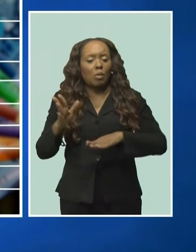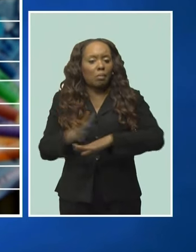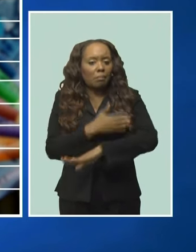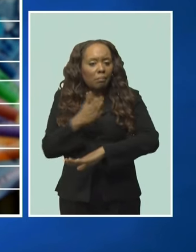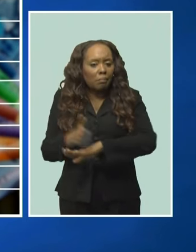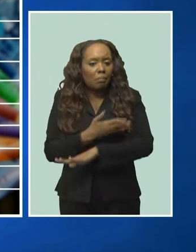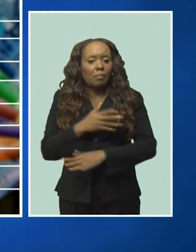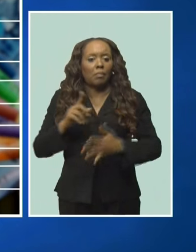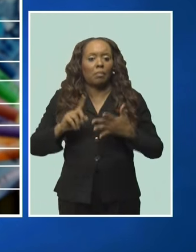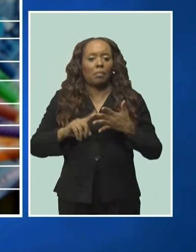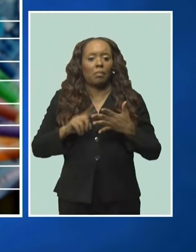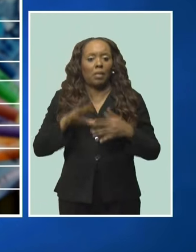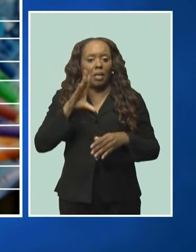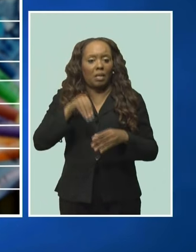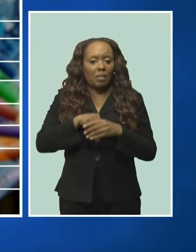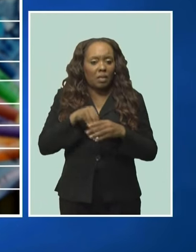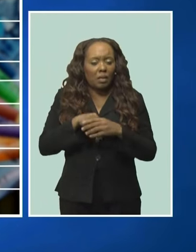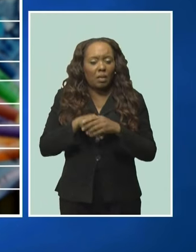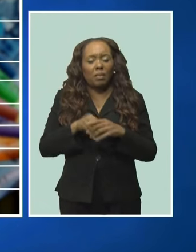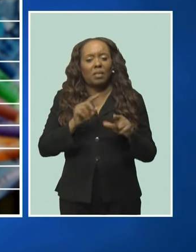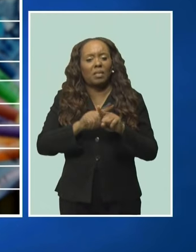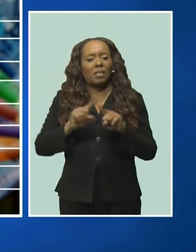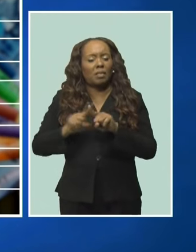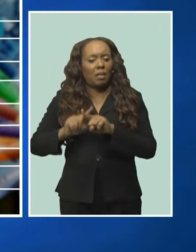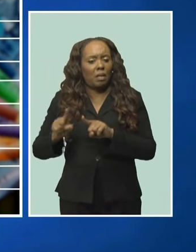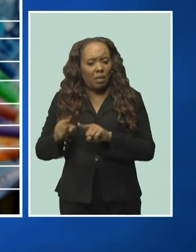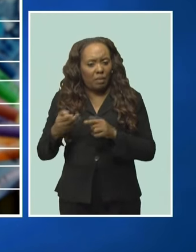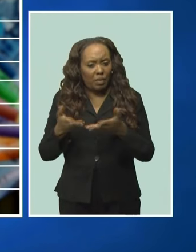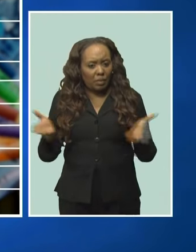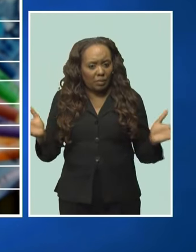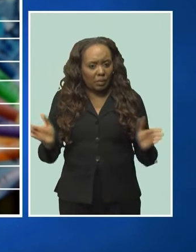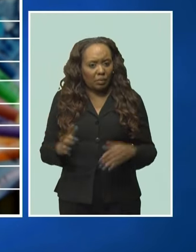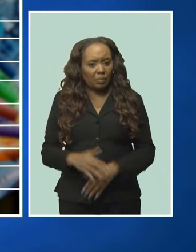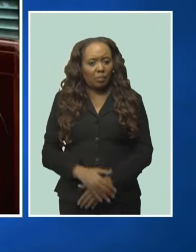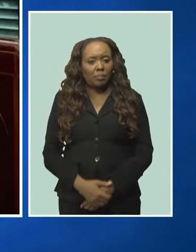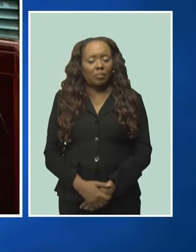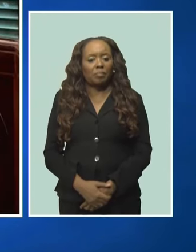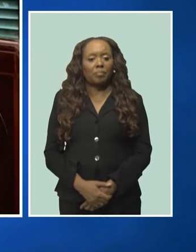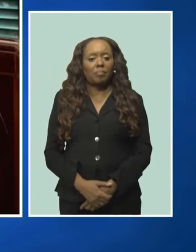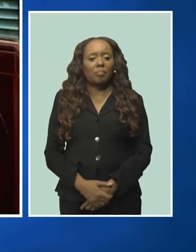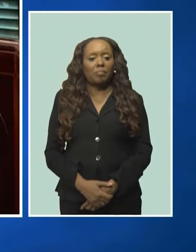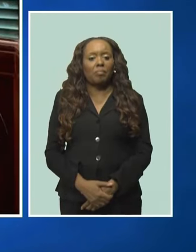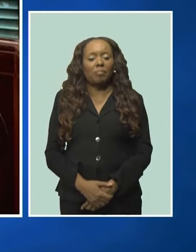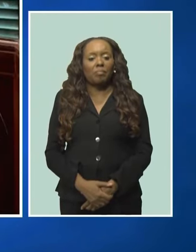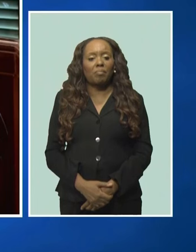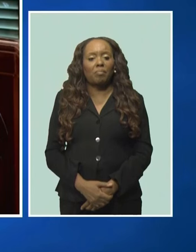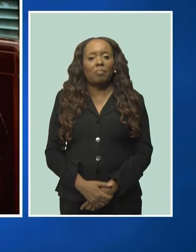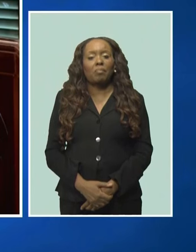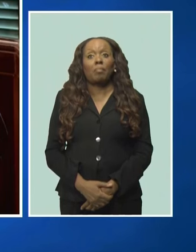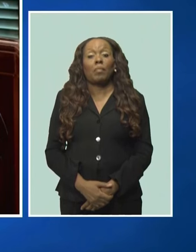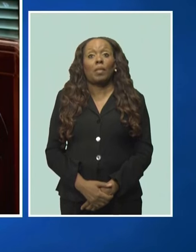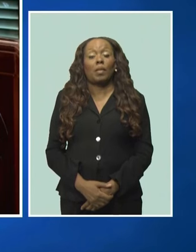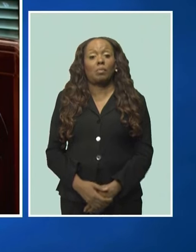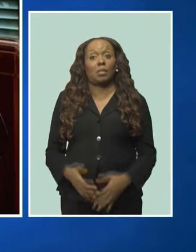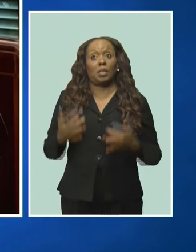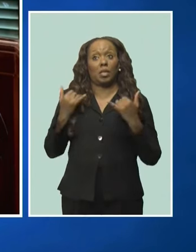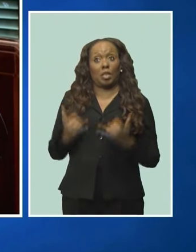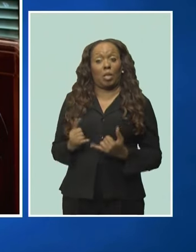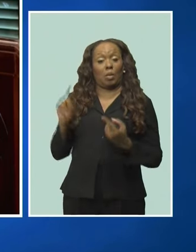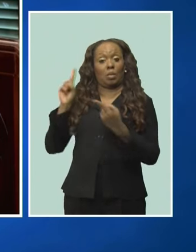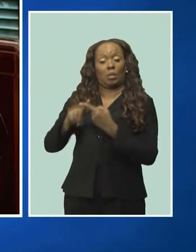as well as comprehensive investments in a dozen priority areas. We aim, sir, between now and 2035,